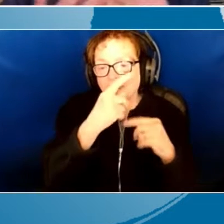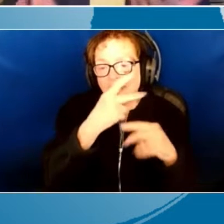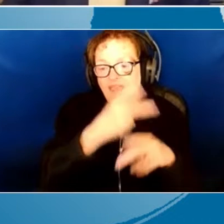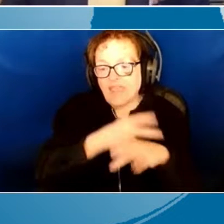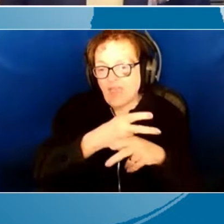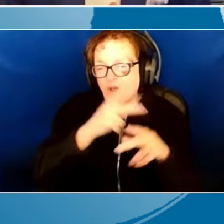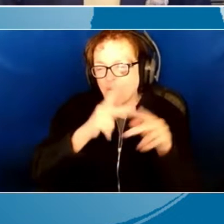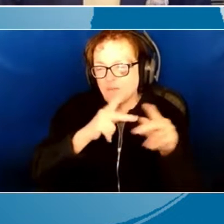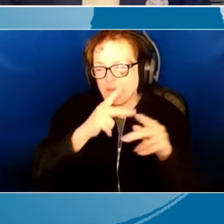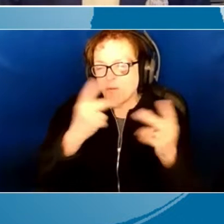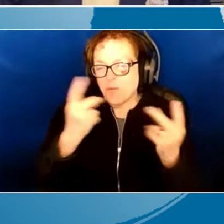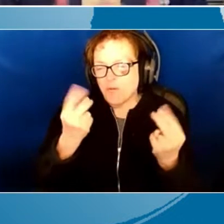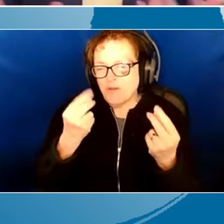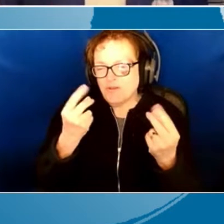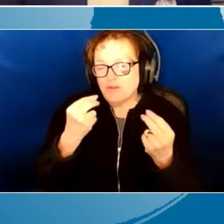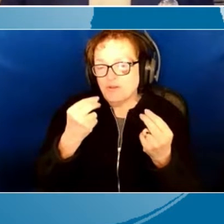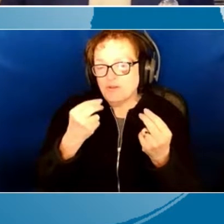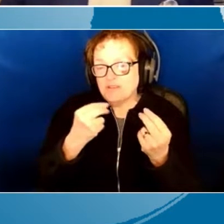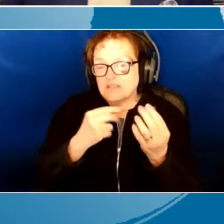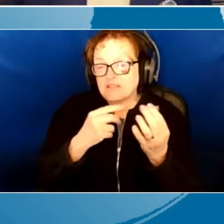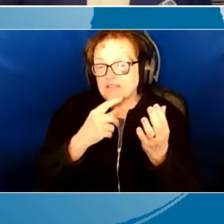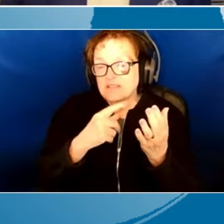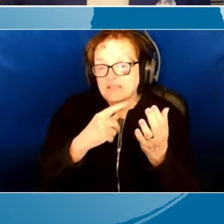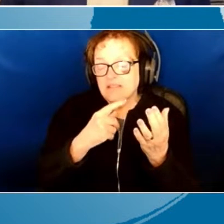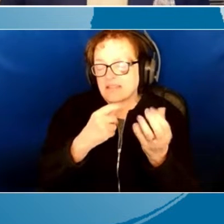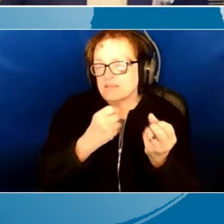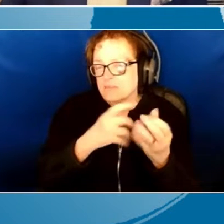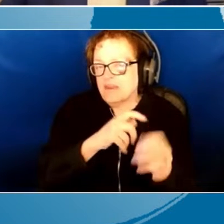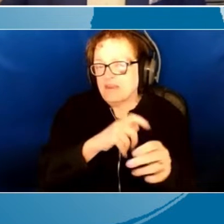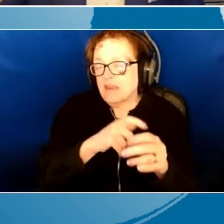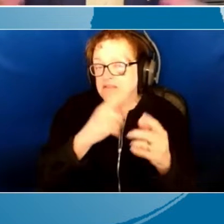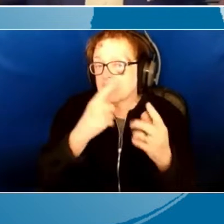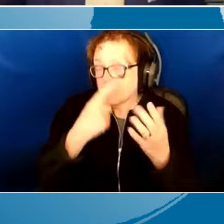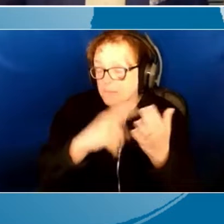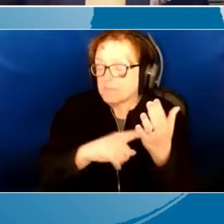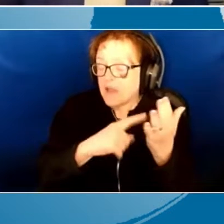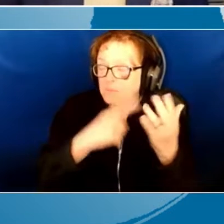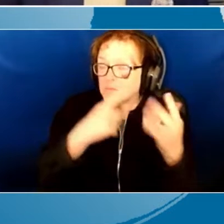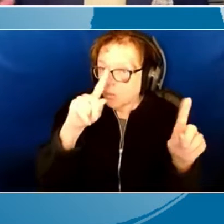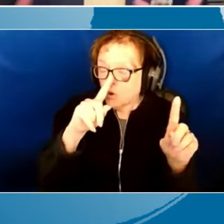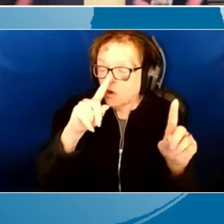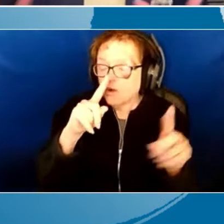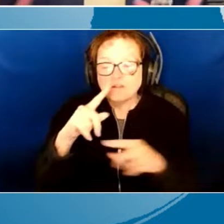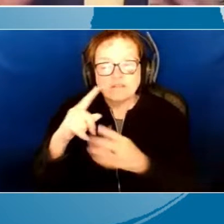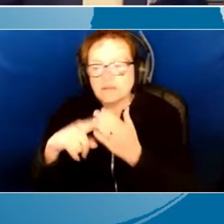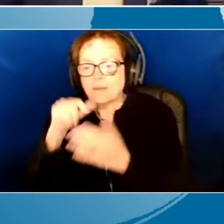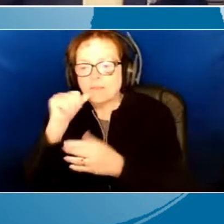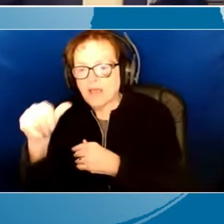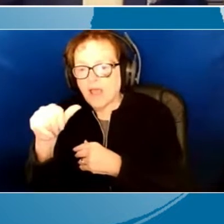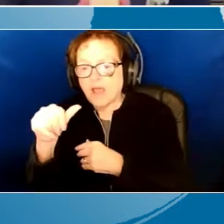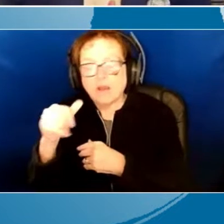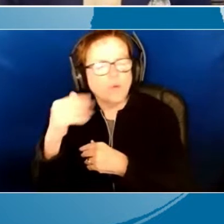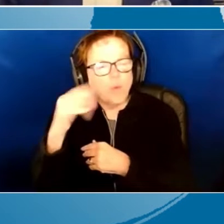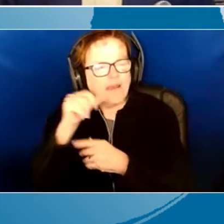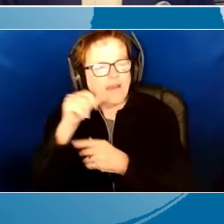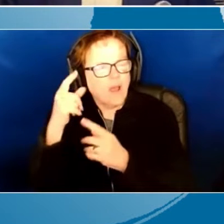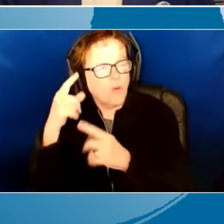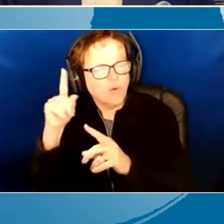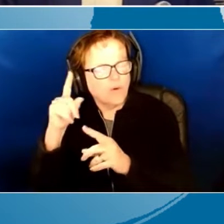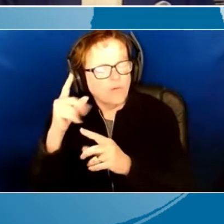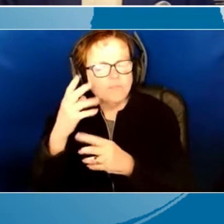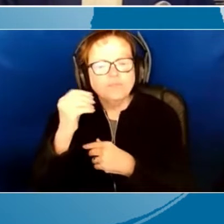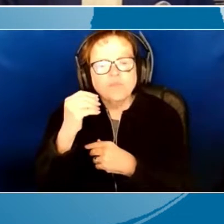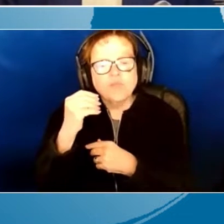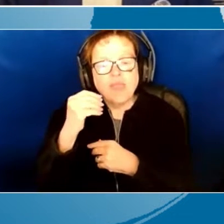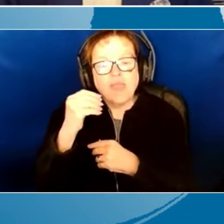and that worked in some instances, but in many instances it didn't. And why didn't it work? Well, when I go to the doctor and the doctor tells me